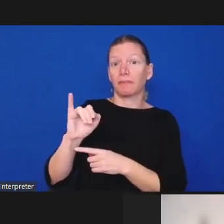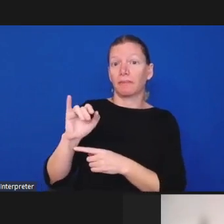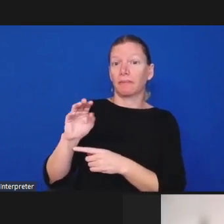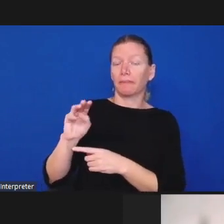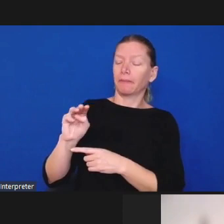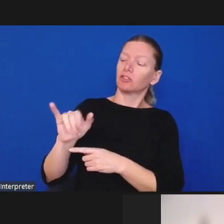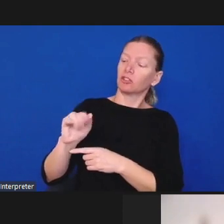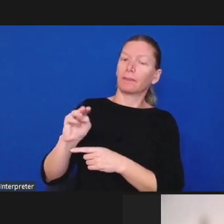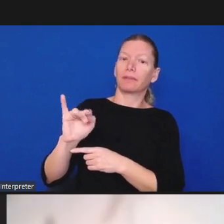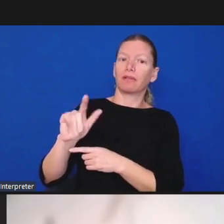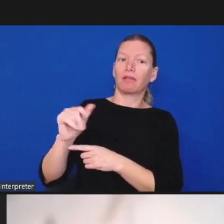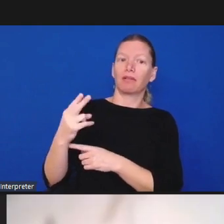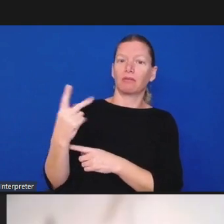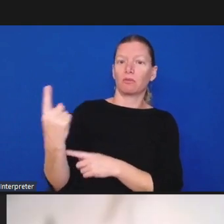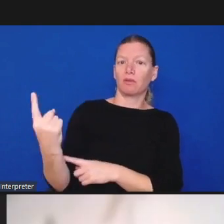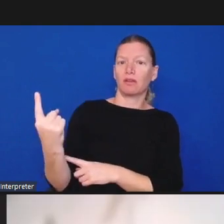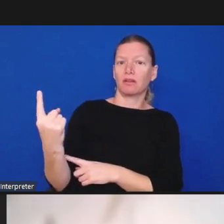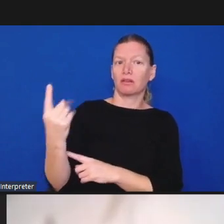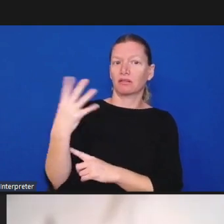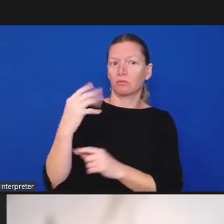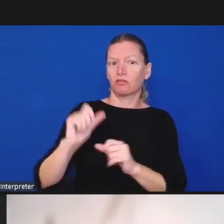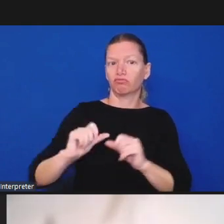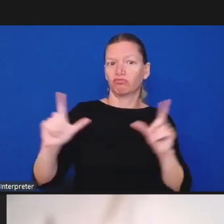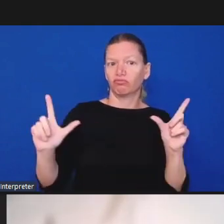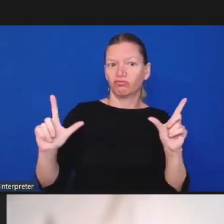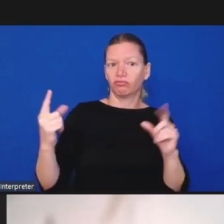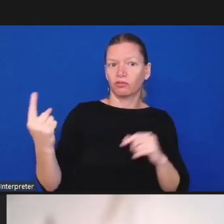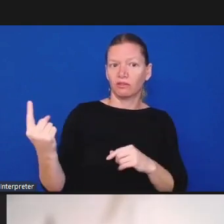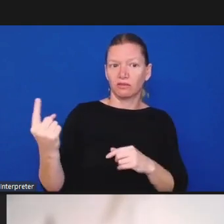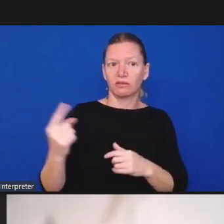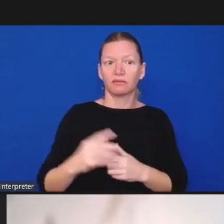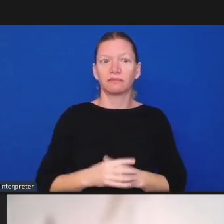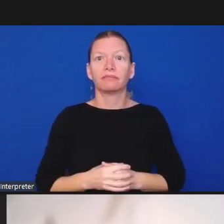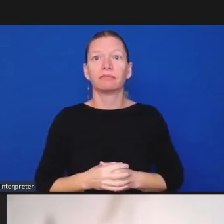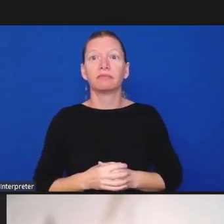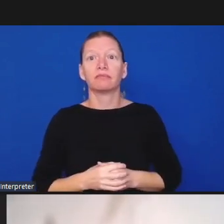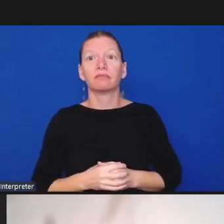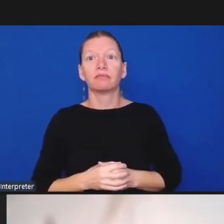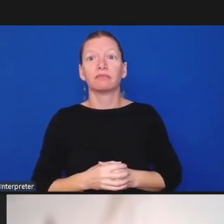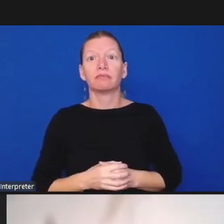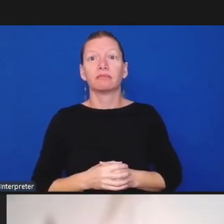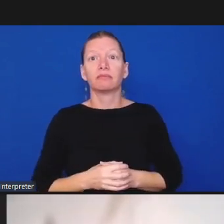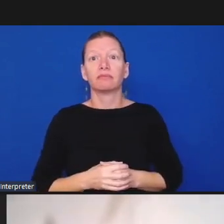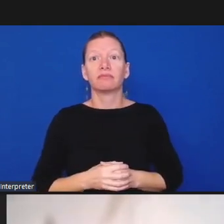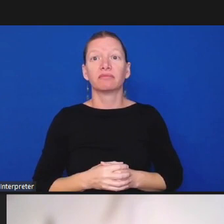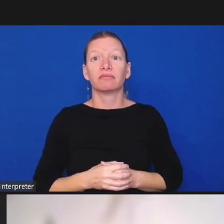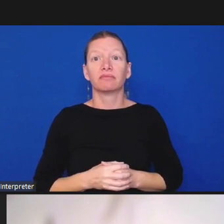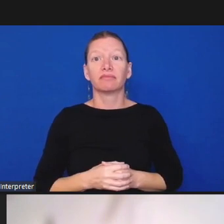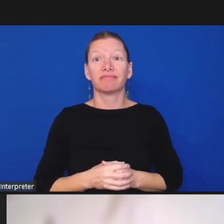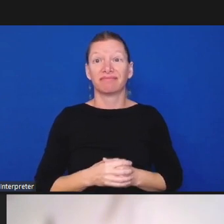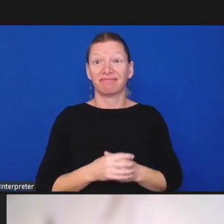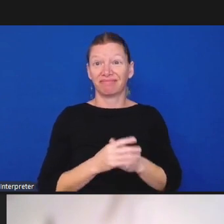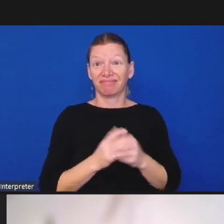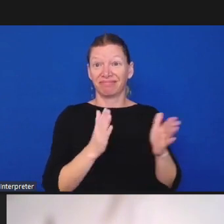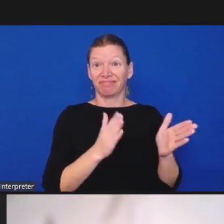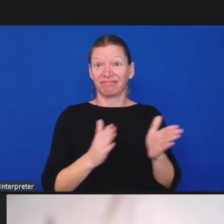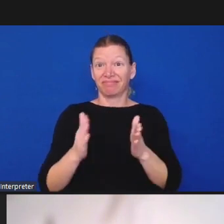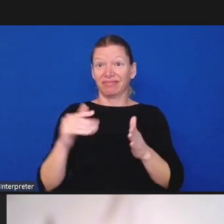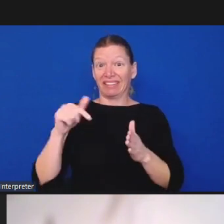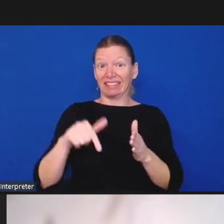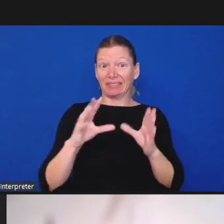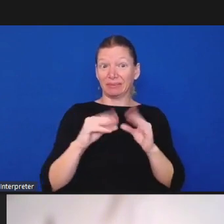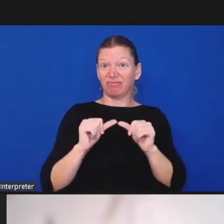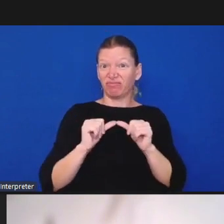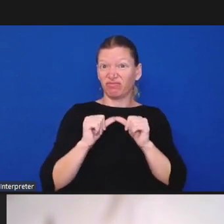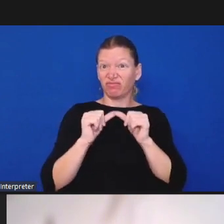seriousness uh you know we've got this plan till noon but we don't have to just sit here and stare at my smiling face